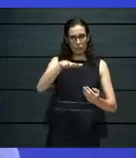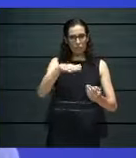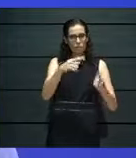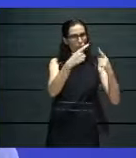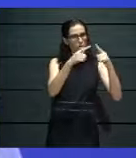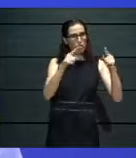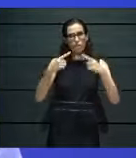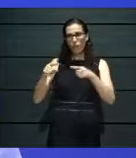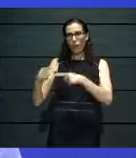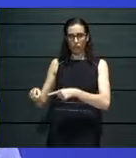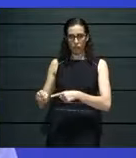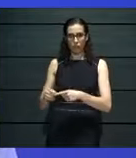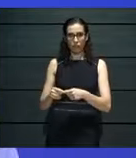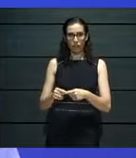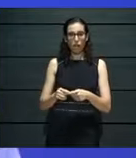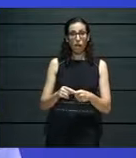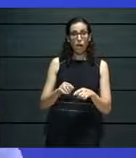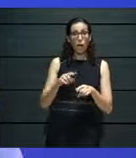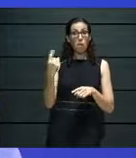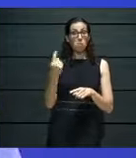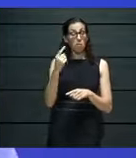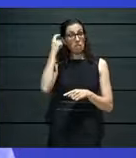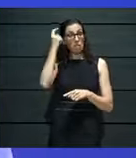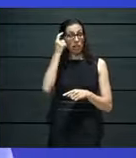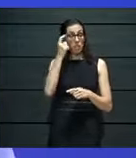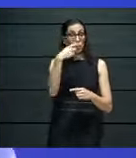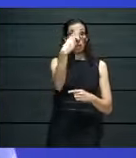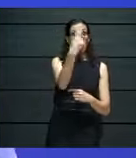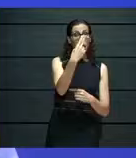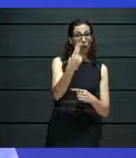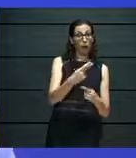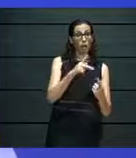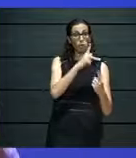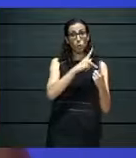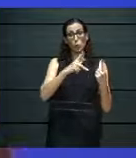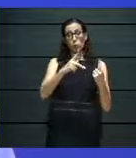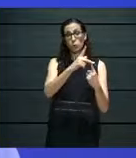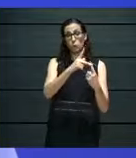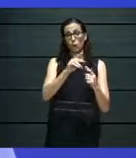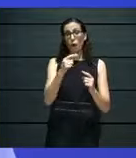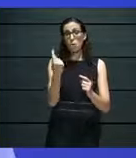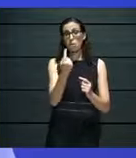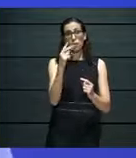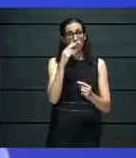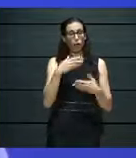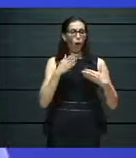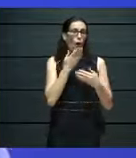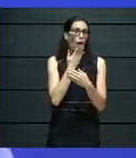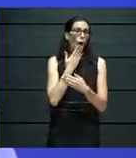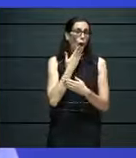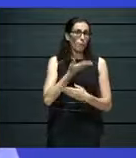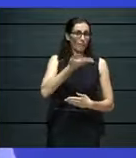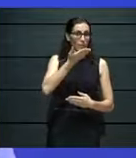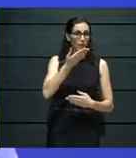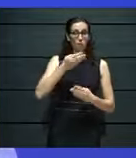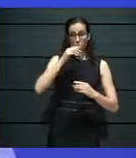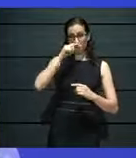arts and culture is something that is reserved for the academic, or for the high-brow kind of person, we actively